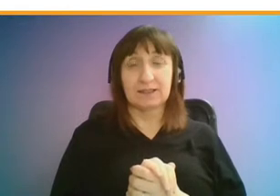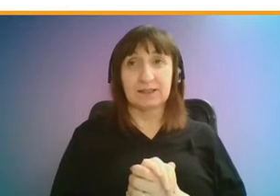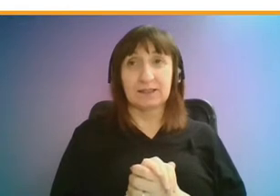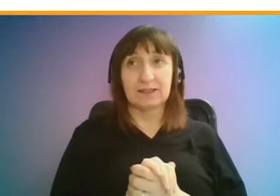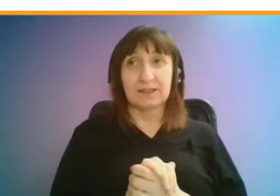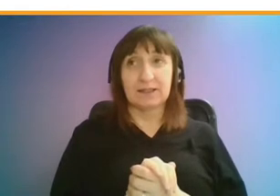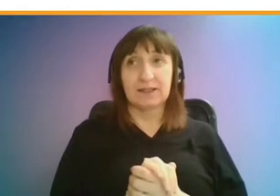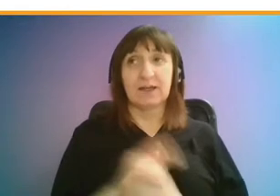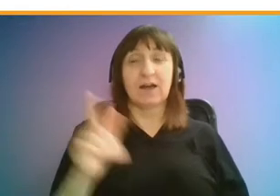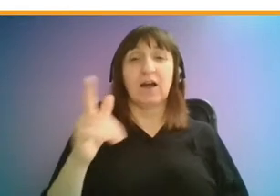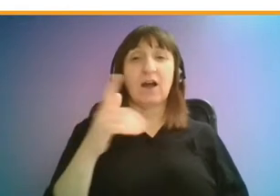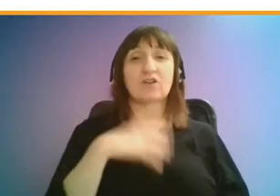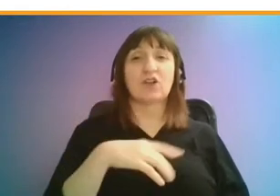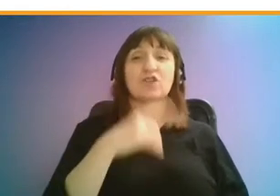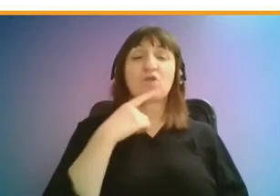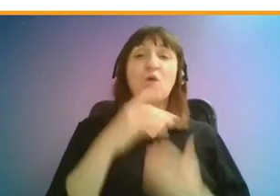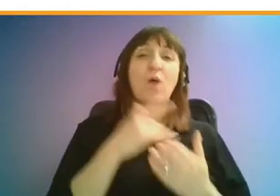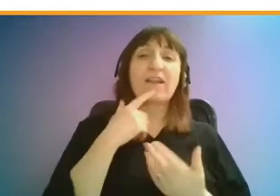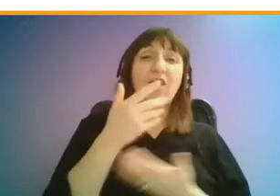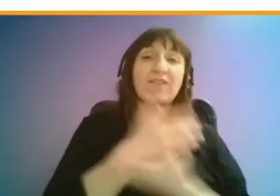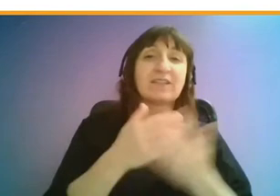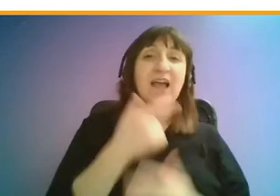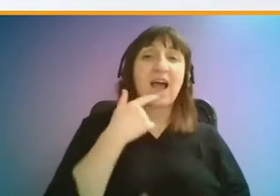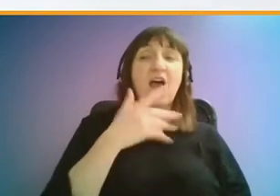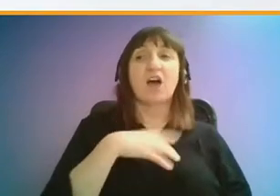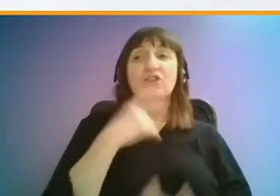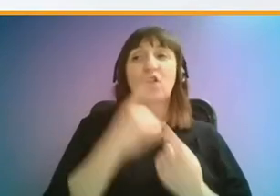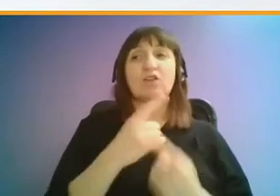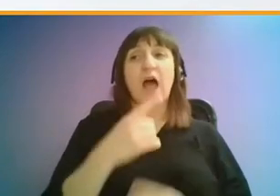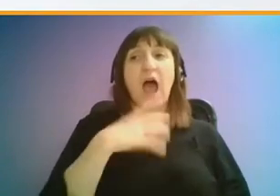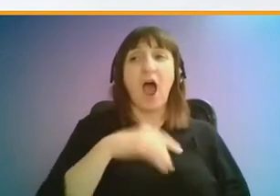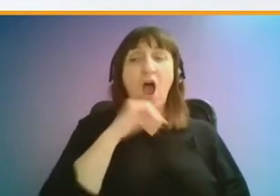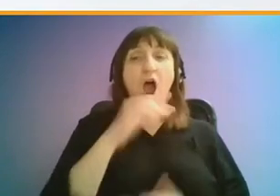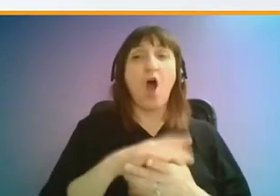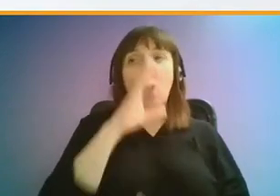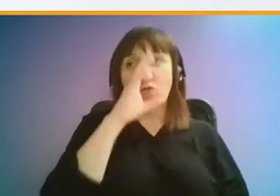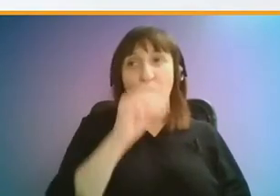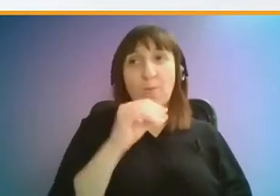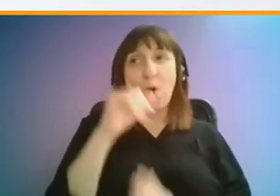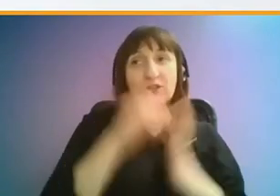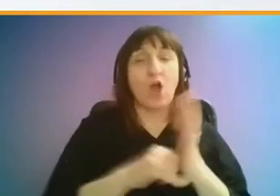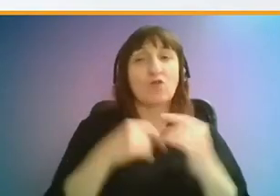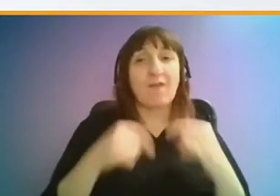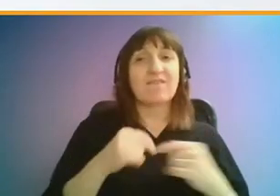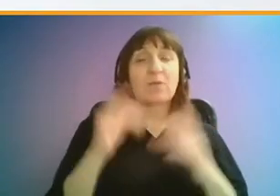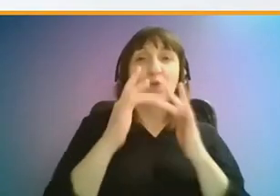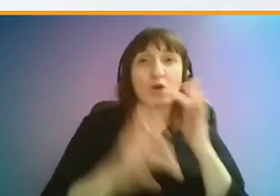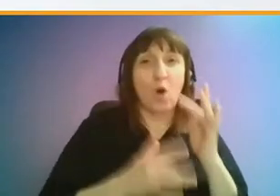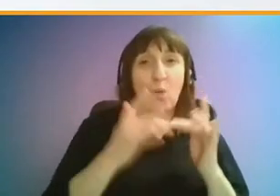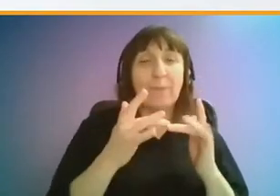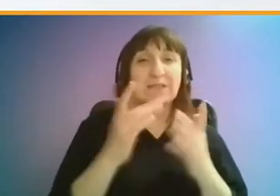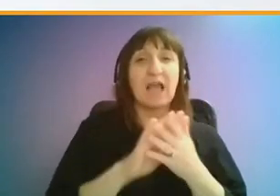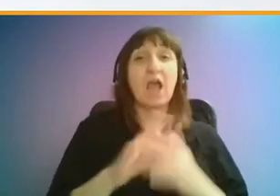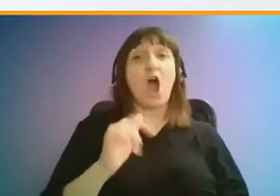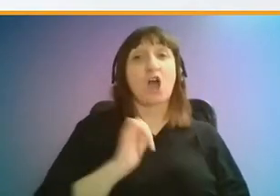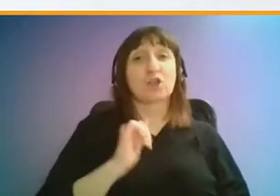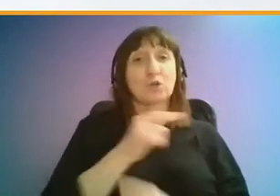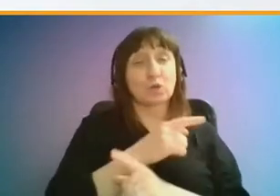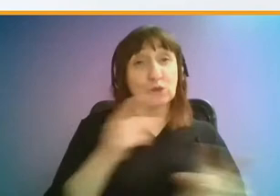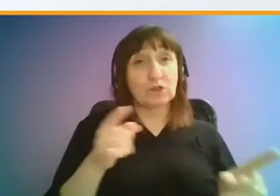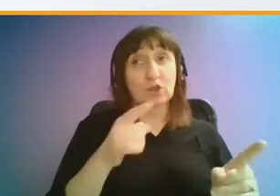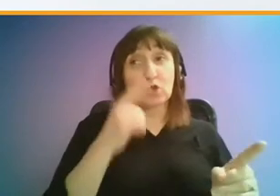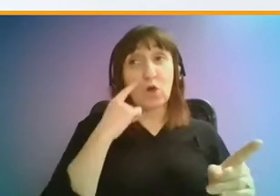On any of the initiatives that we've suggested. So, and our report is now available on our website. So, as soon as you